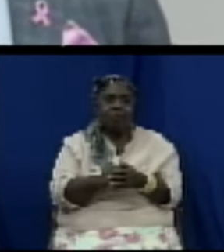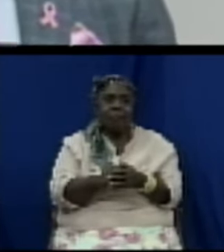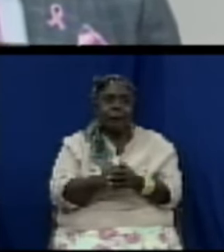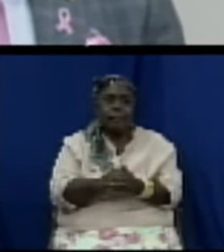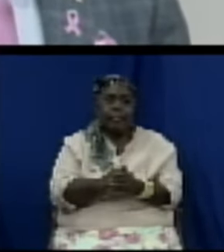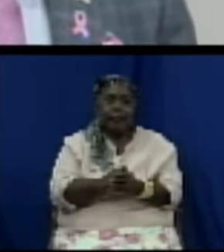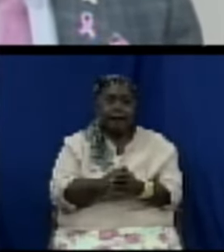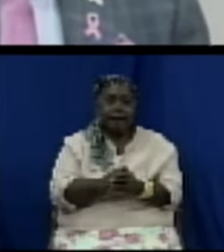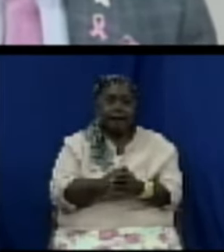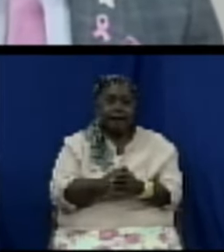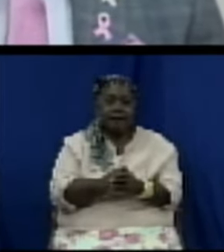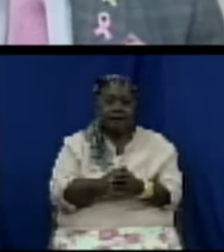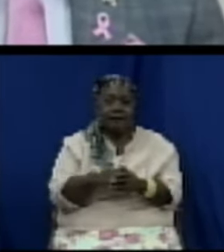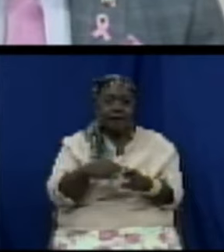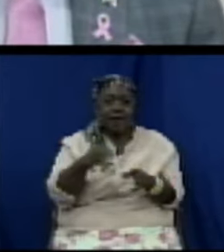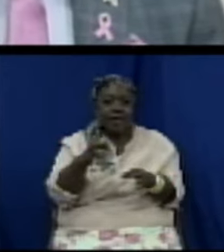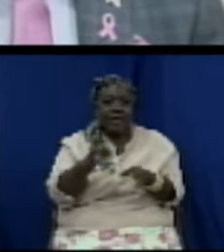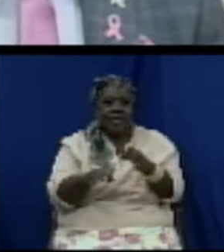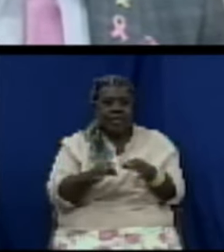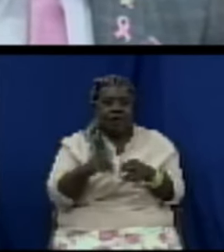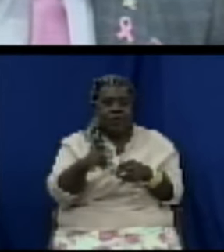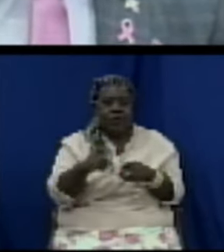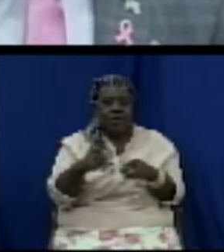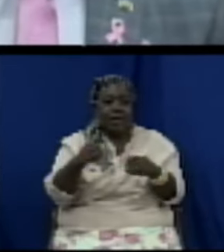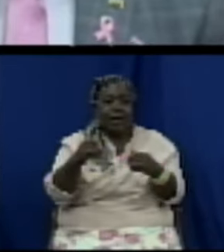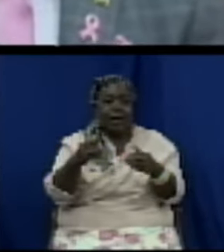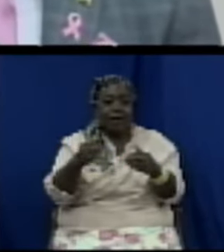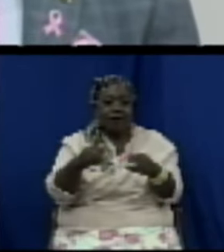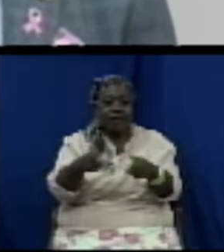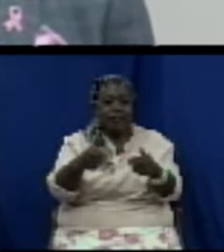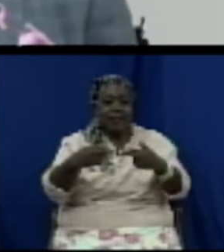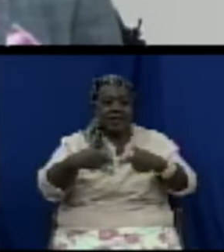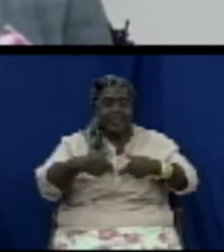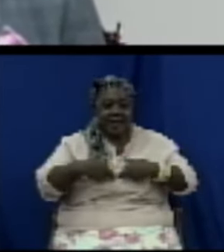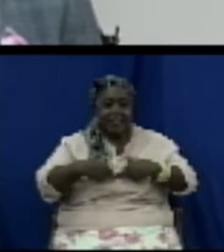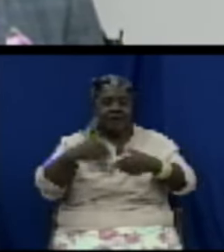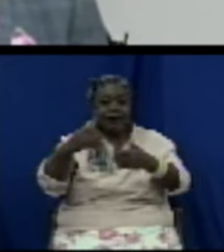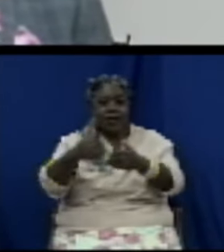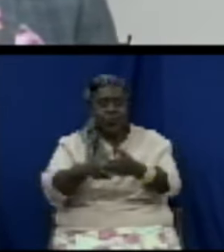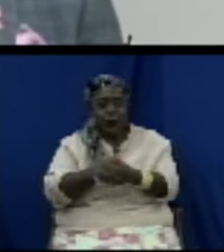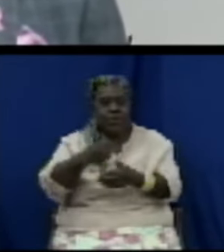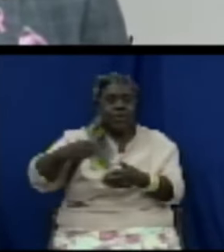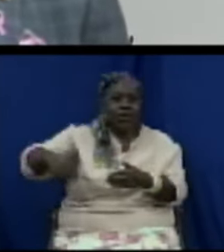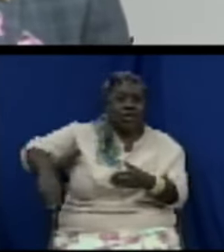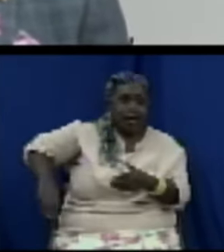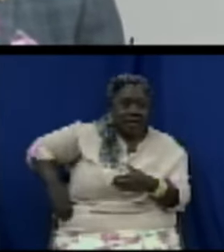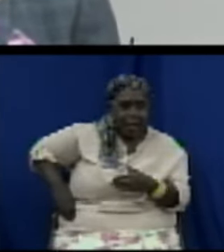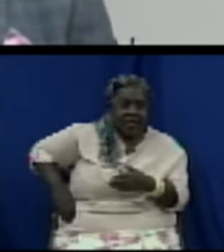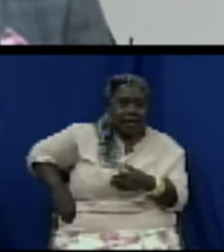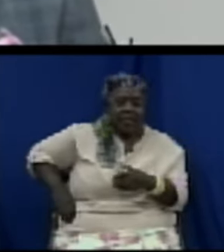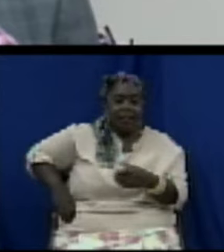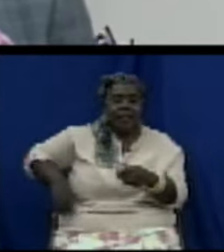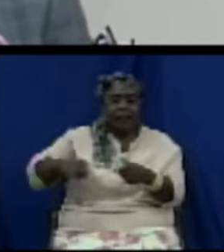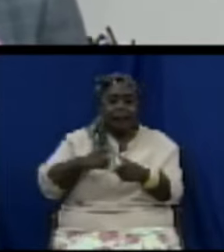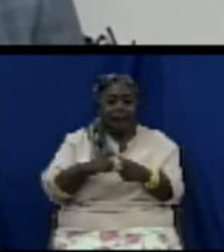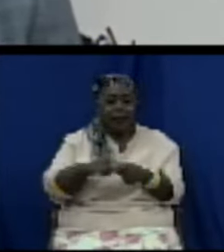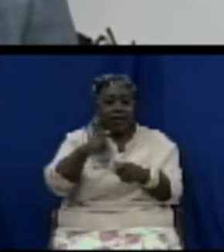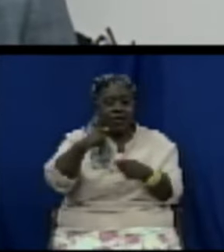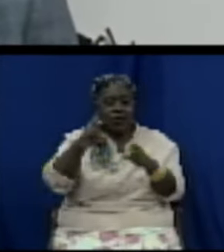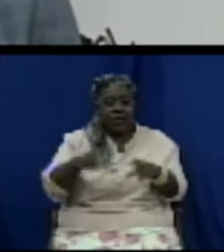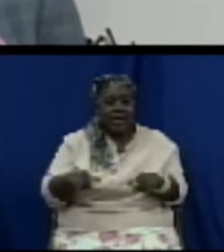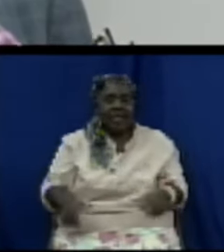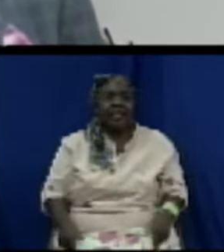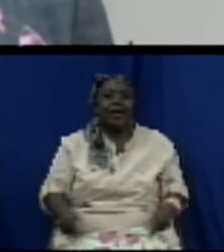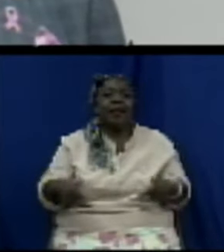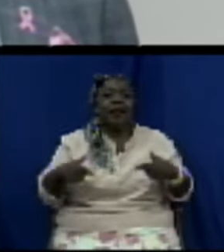much longer and a better quality of life. You don't need dialysis, and you can go back to your normal life. That's the first scenario.